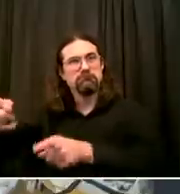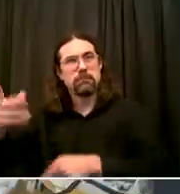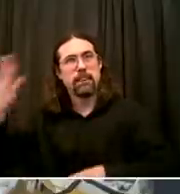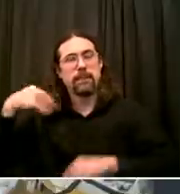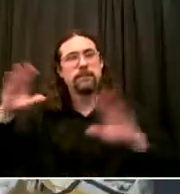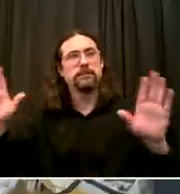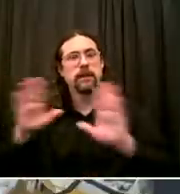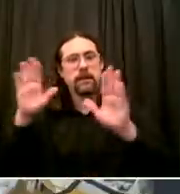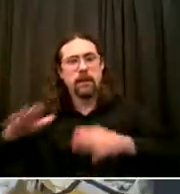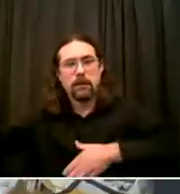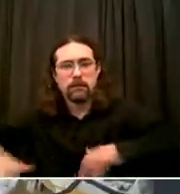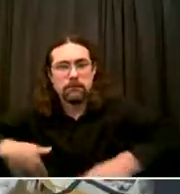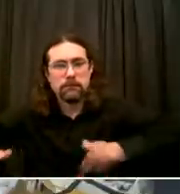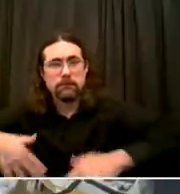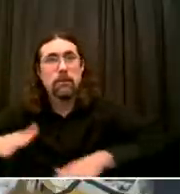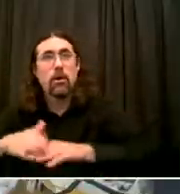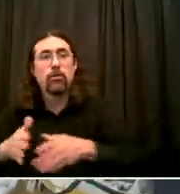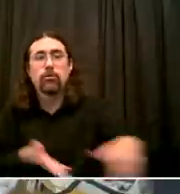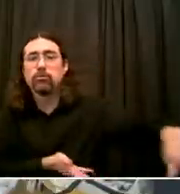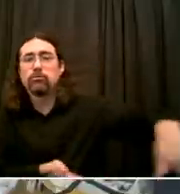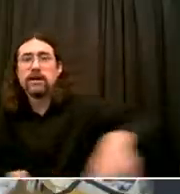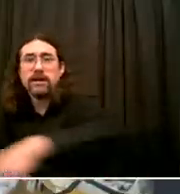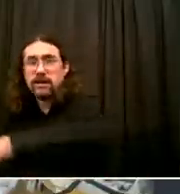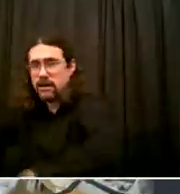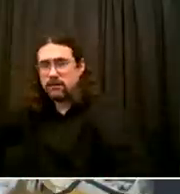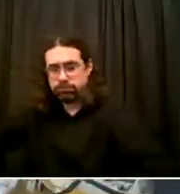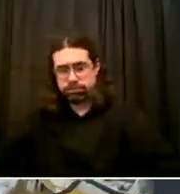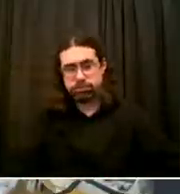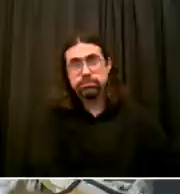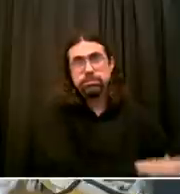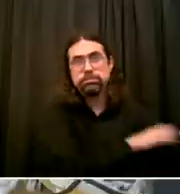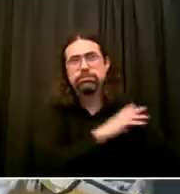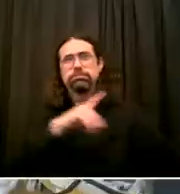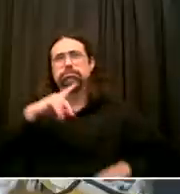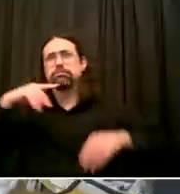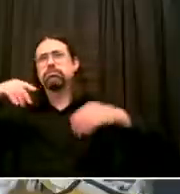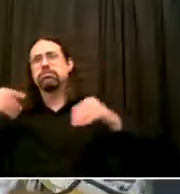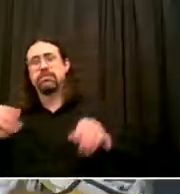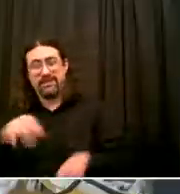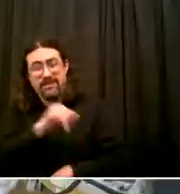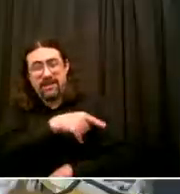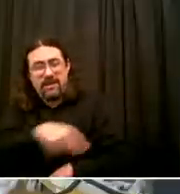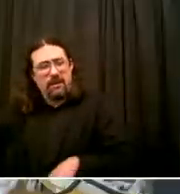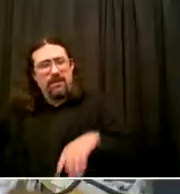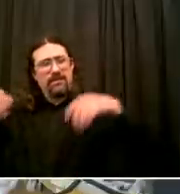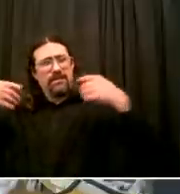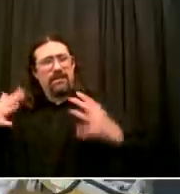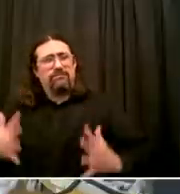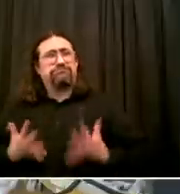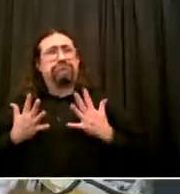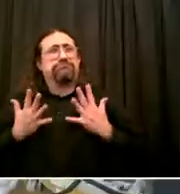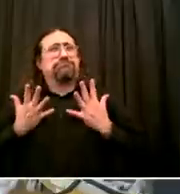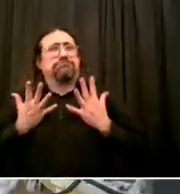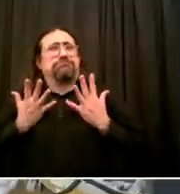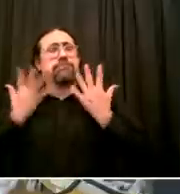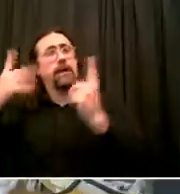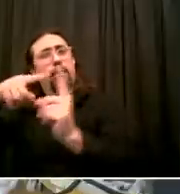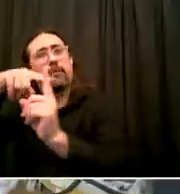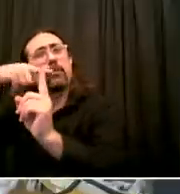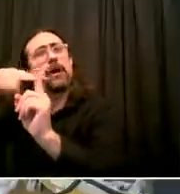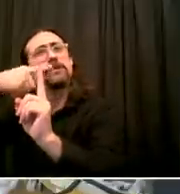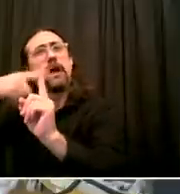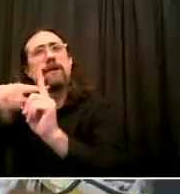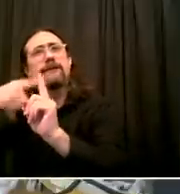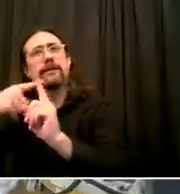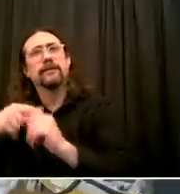Right there in the middle of Bed-Stuy That sends a message to New York City And the whole world I want to thank and acknowledge Councilmember Robert Kornegay Who helped